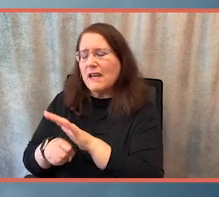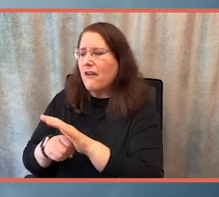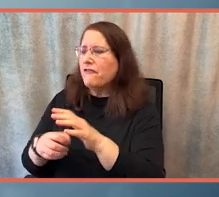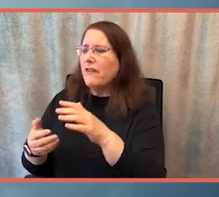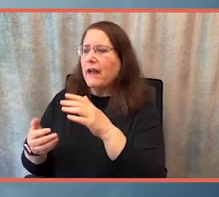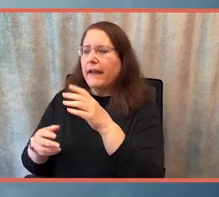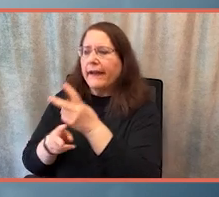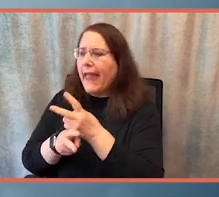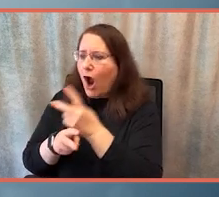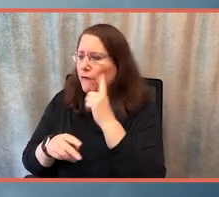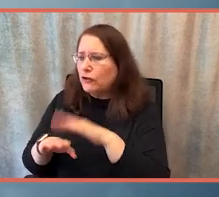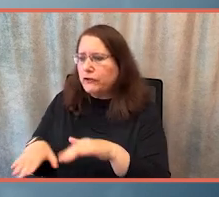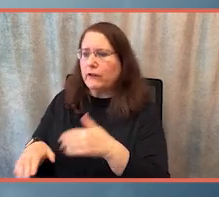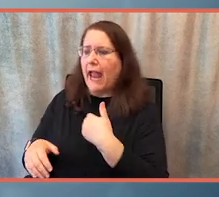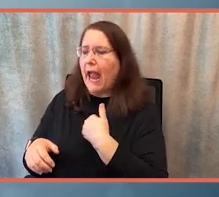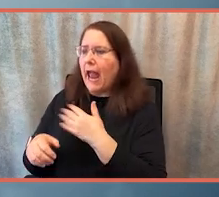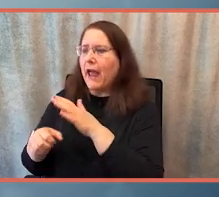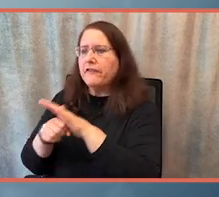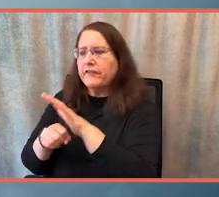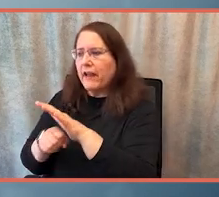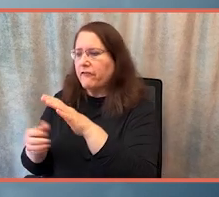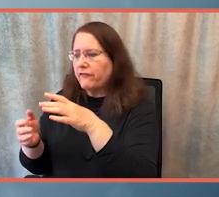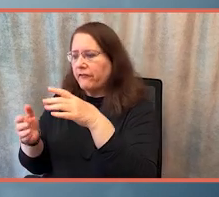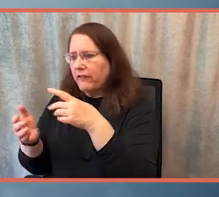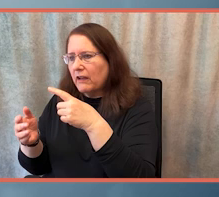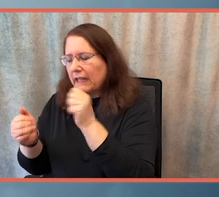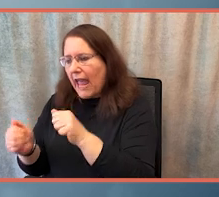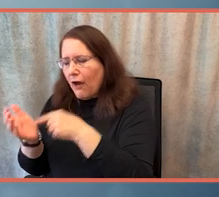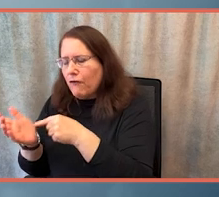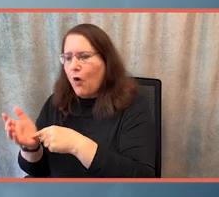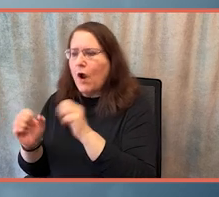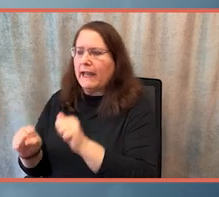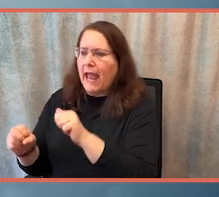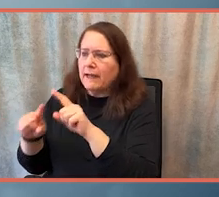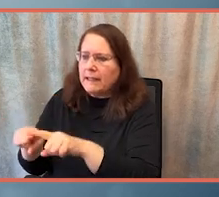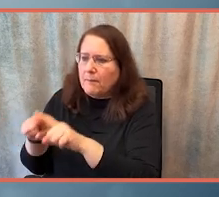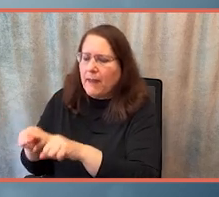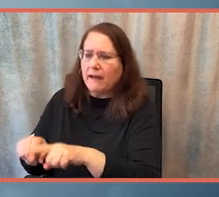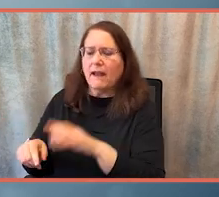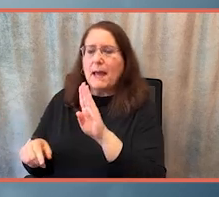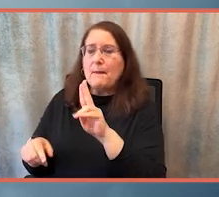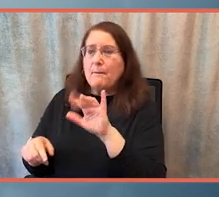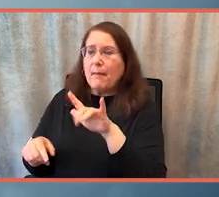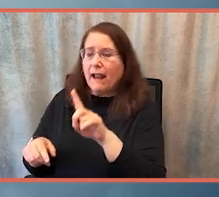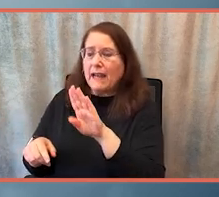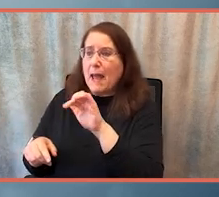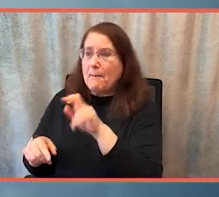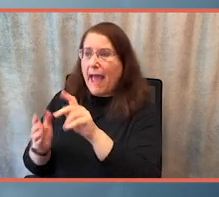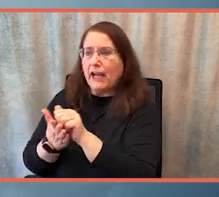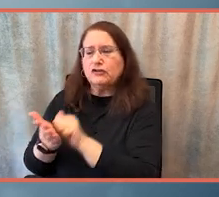agenda does address that problem if it has full funding. And when we talk about this issue, there are